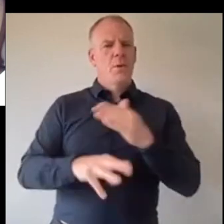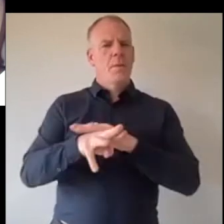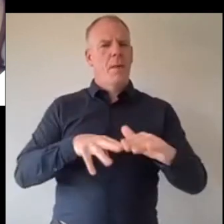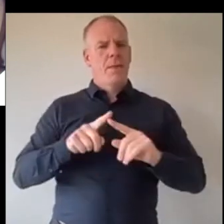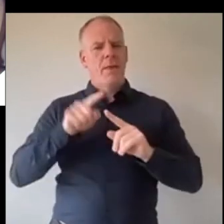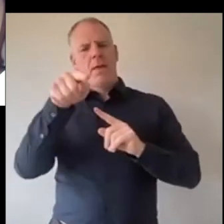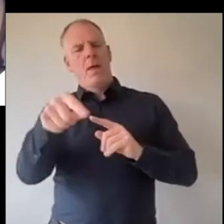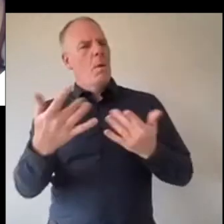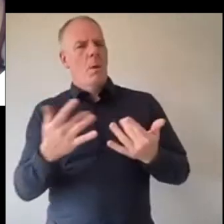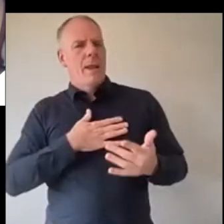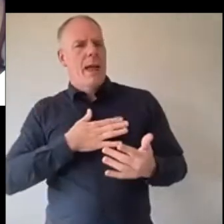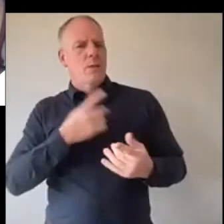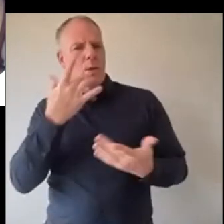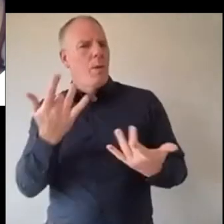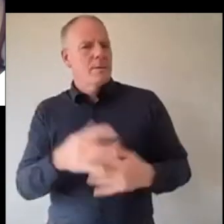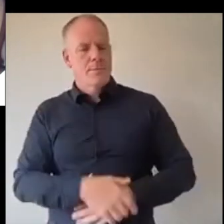into the next few months